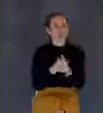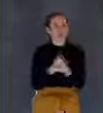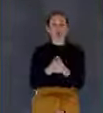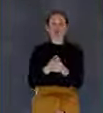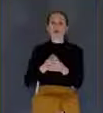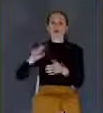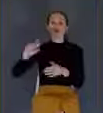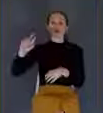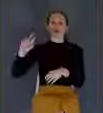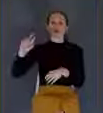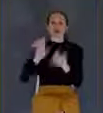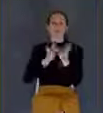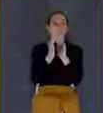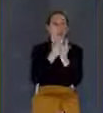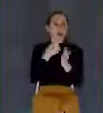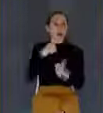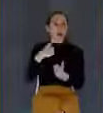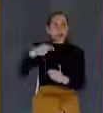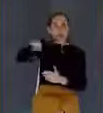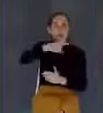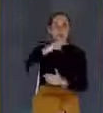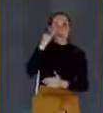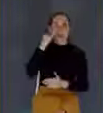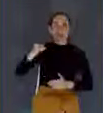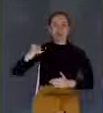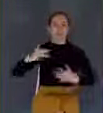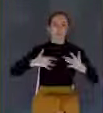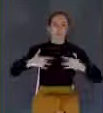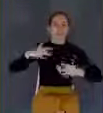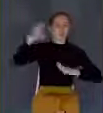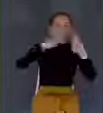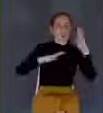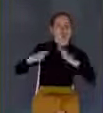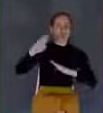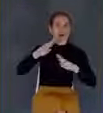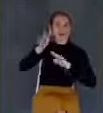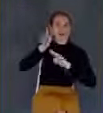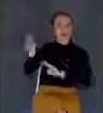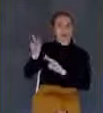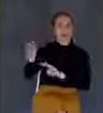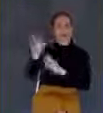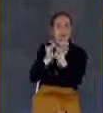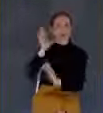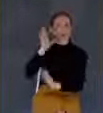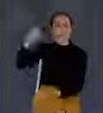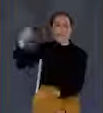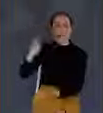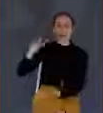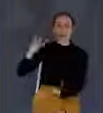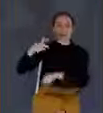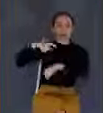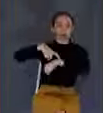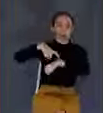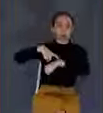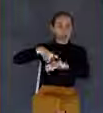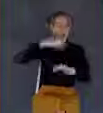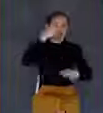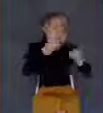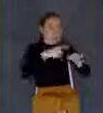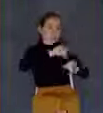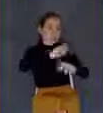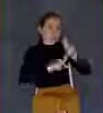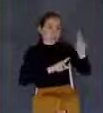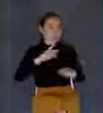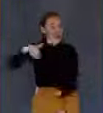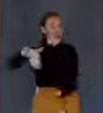us. When the Lord Jesus shall be revealed from heaven with his mighty angels in flaming fire, taking vengeance on them that know not God